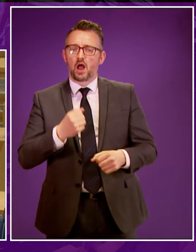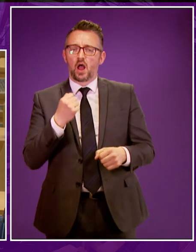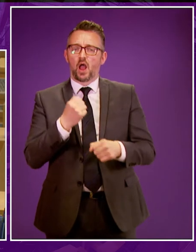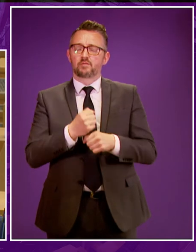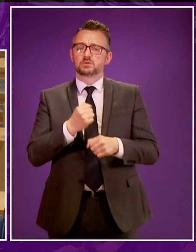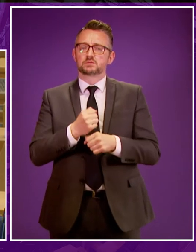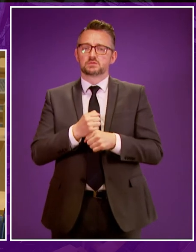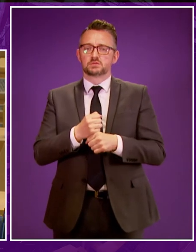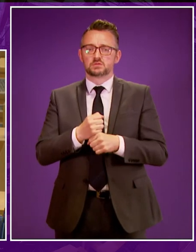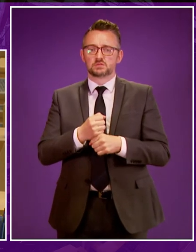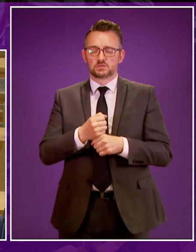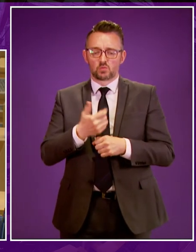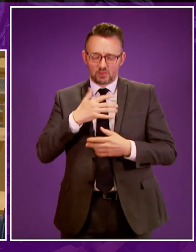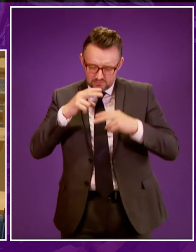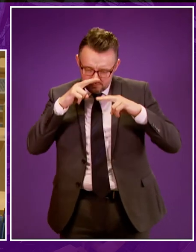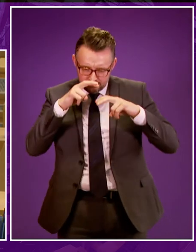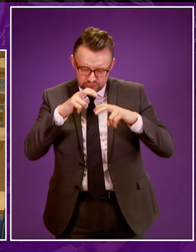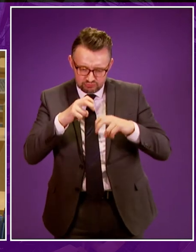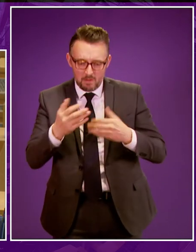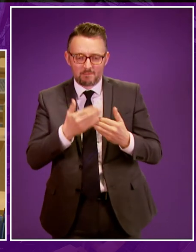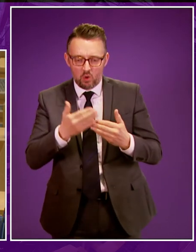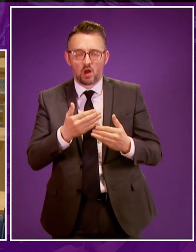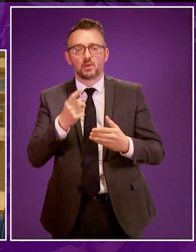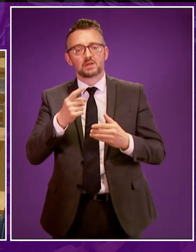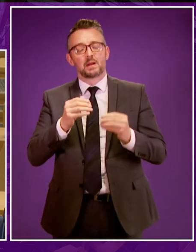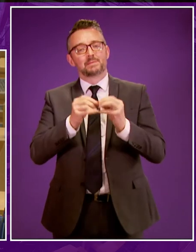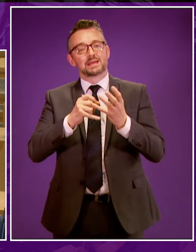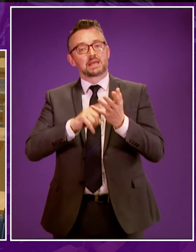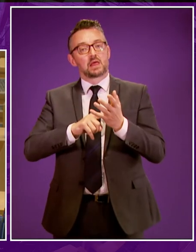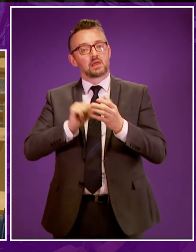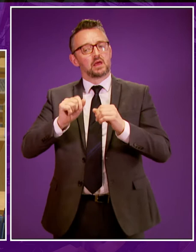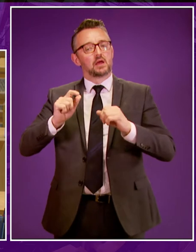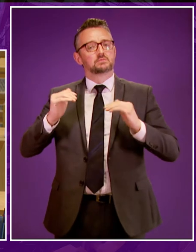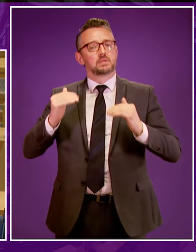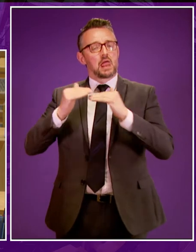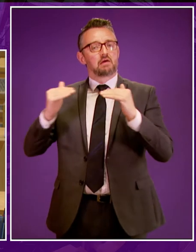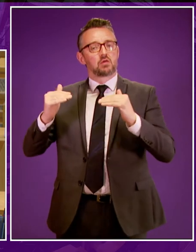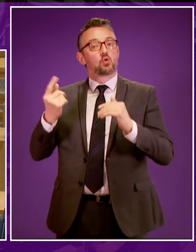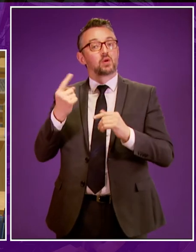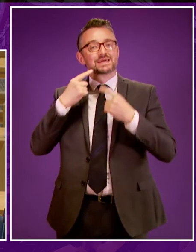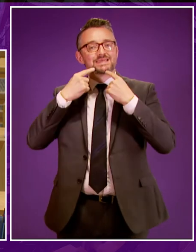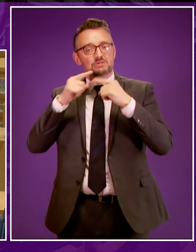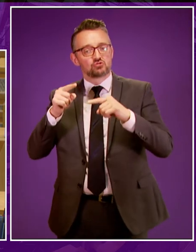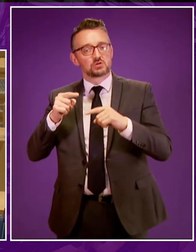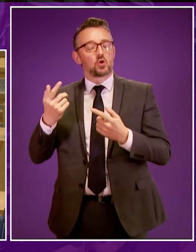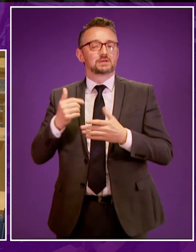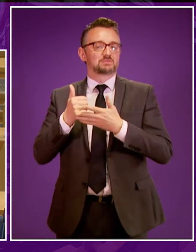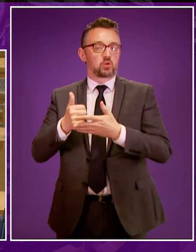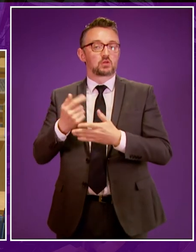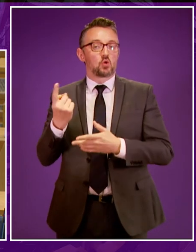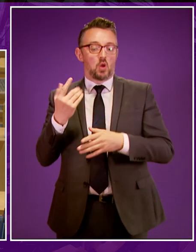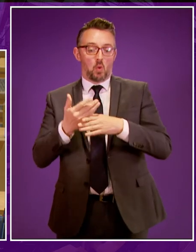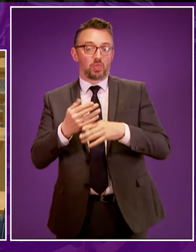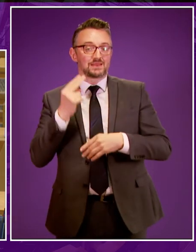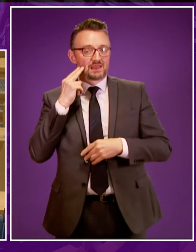to undertake additional investigations into the level of BSL held by teachers and support staff working with deaf and deafblind